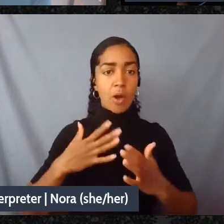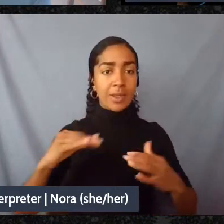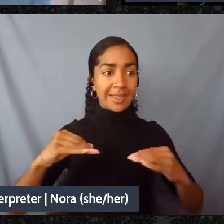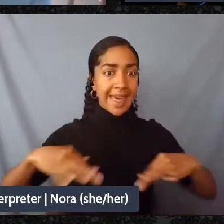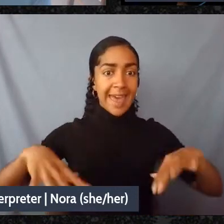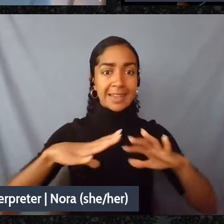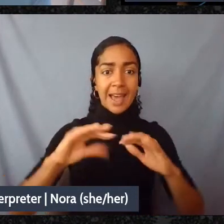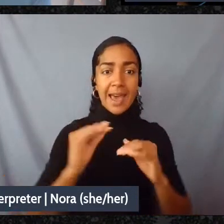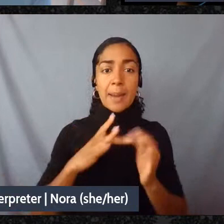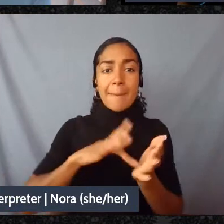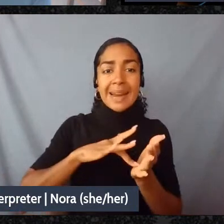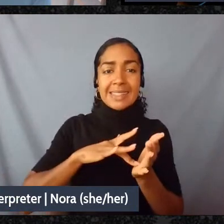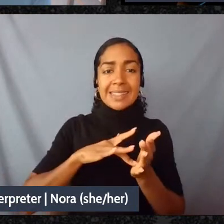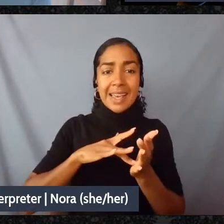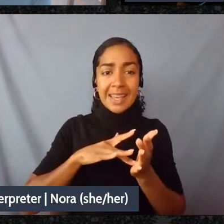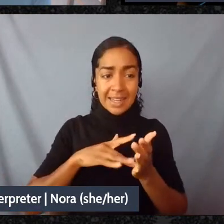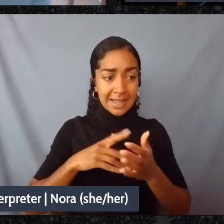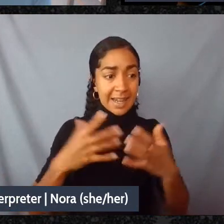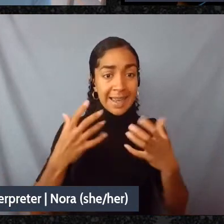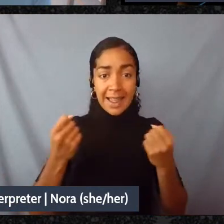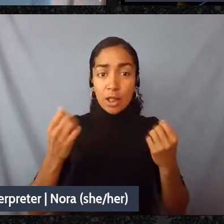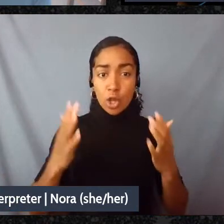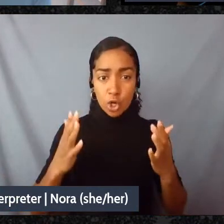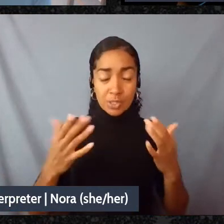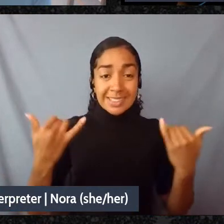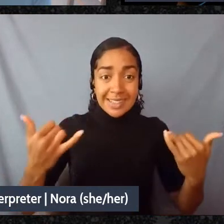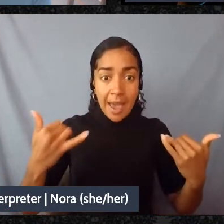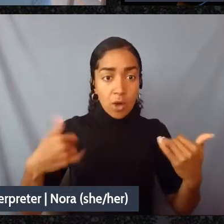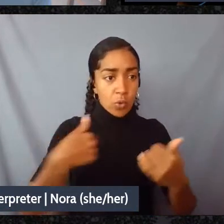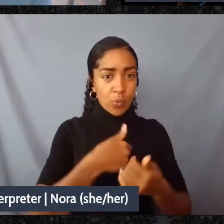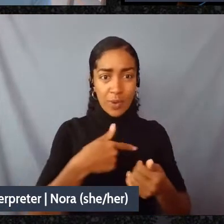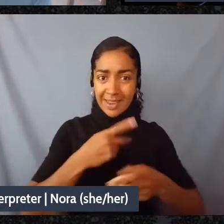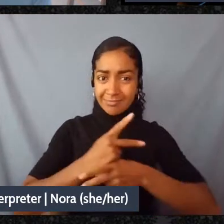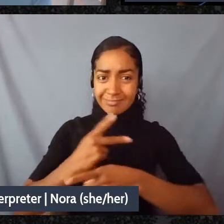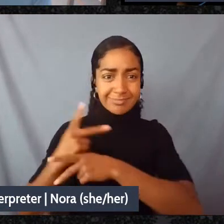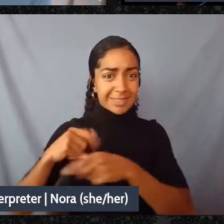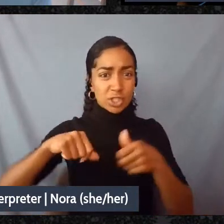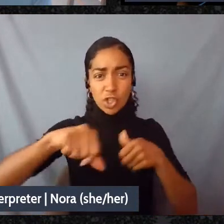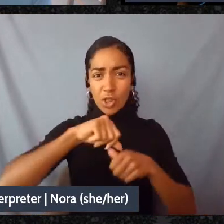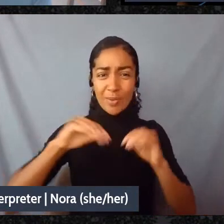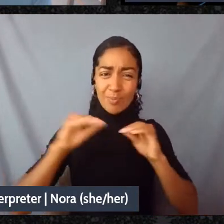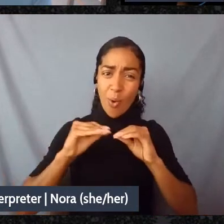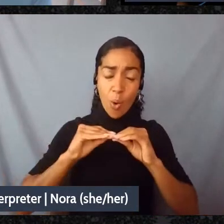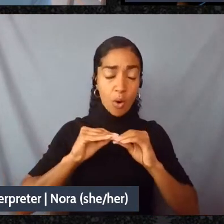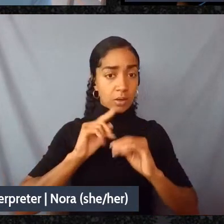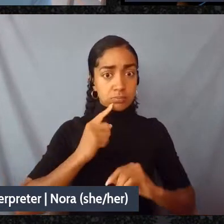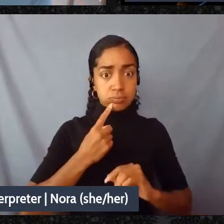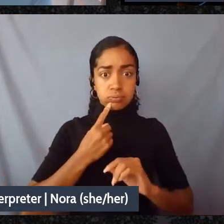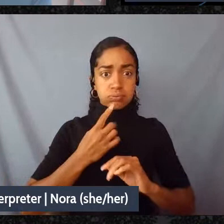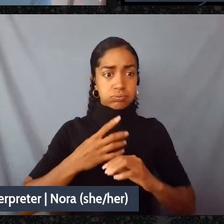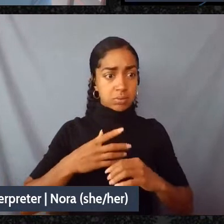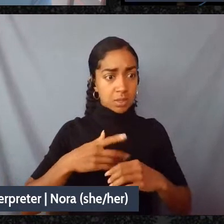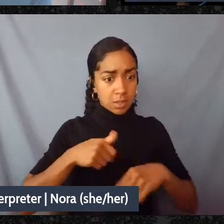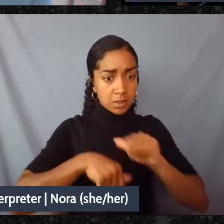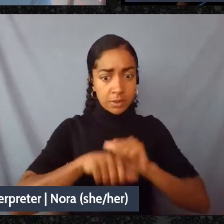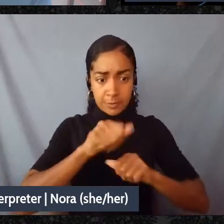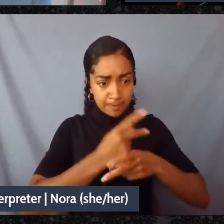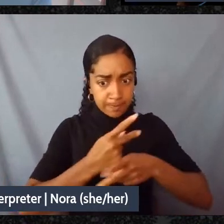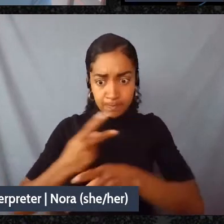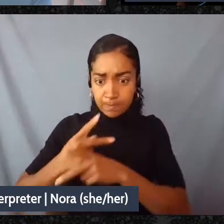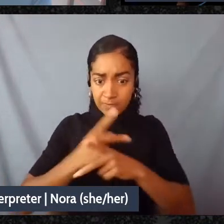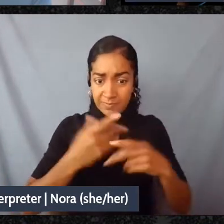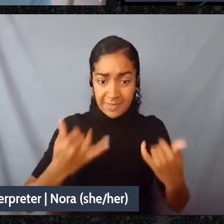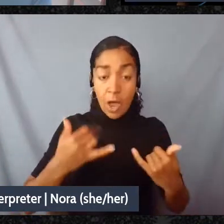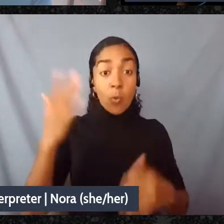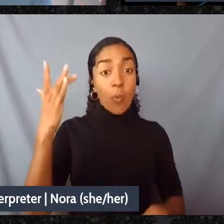each other more fiercely than other because we are living in a time of prophecy and that is what we have been